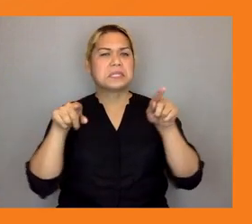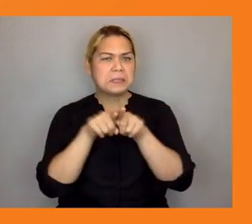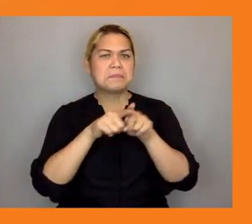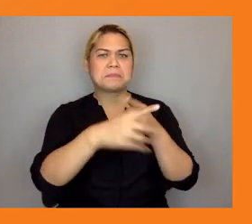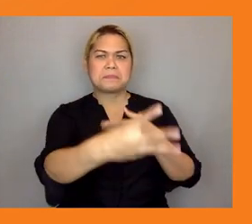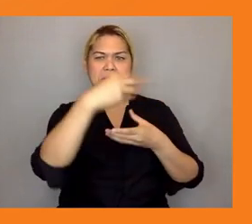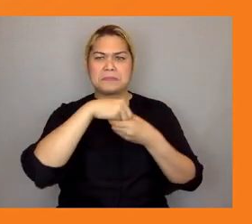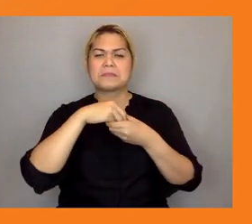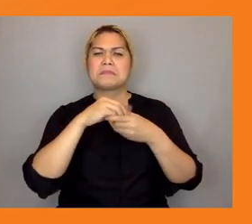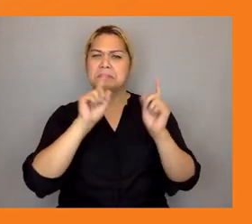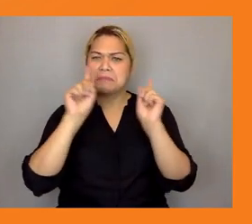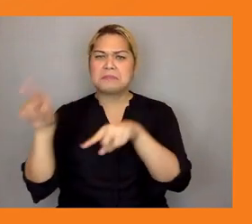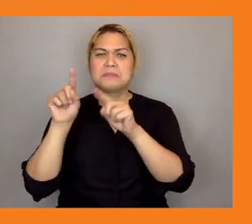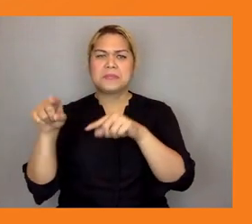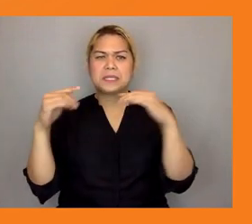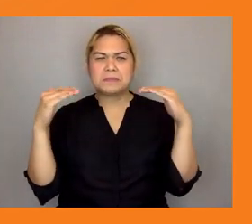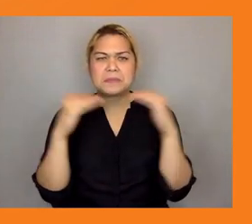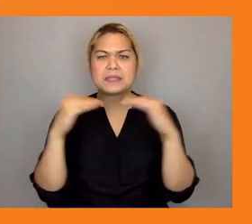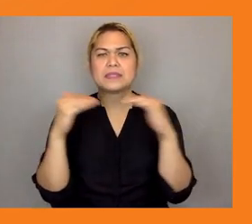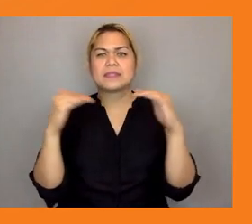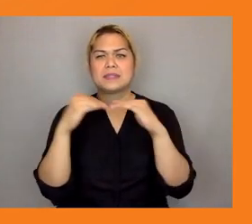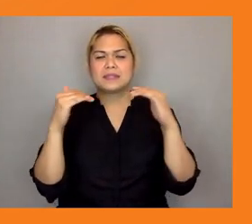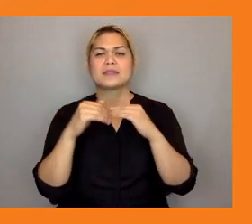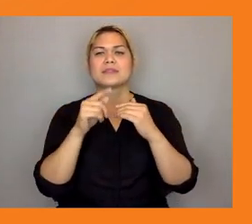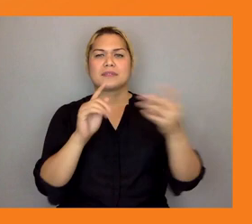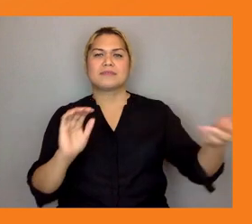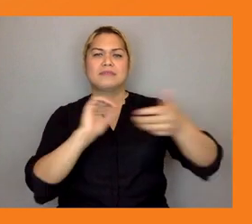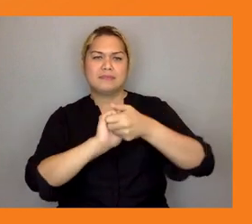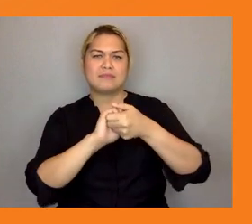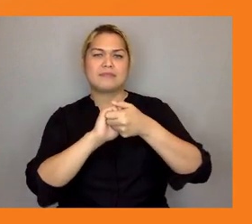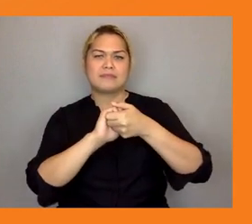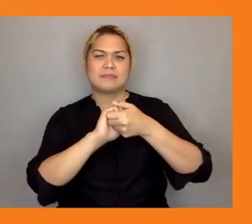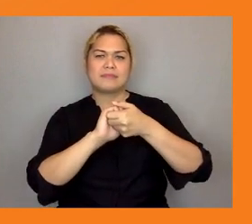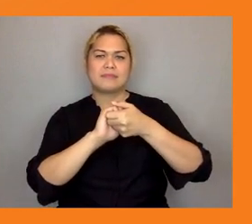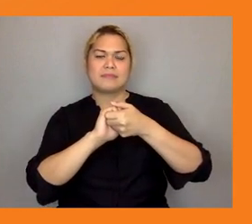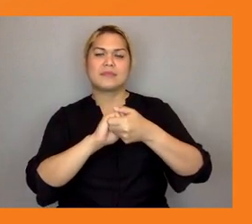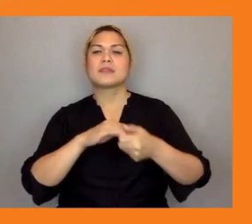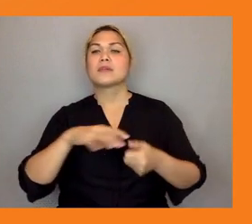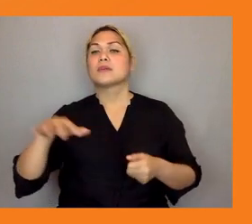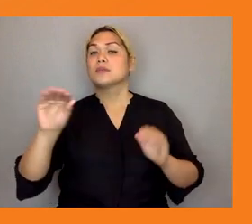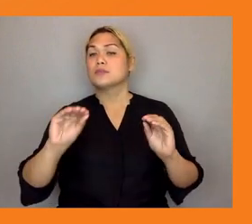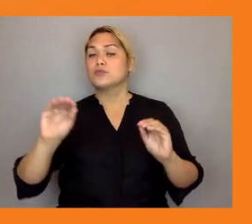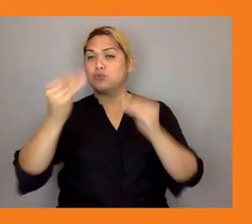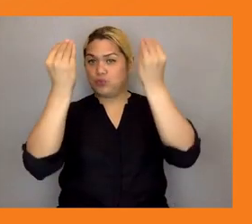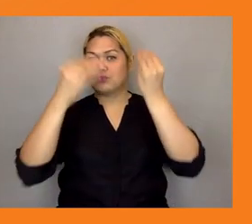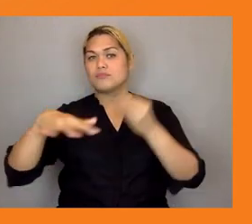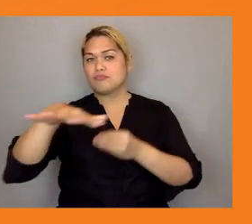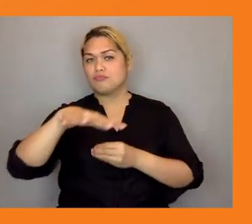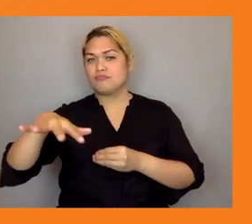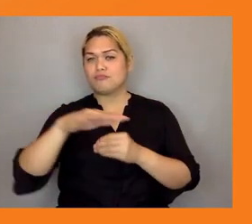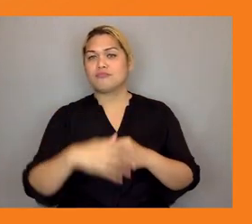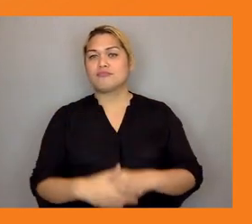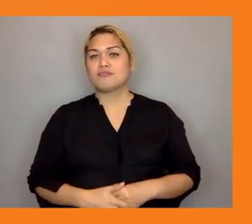meaningful collaboration between the young people and the adults um and part of the uh activities that we have